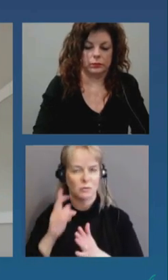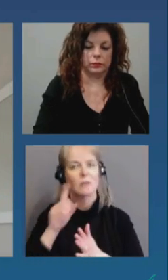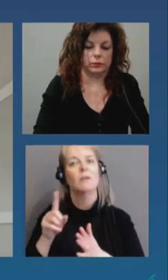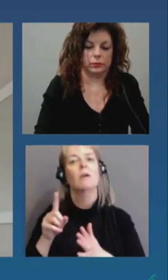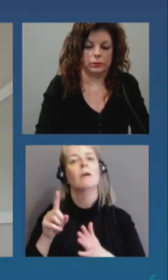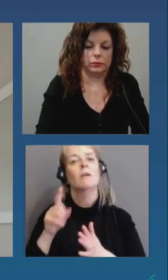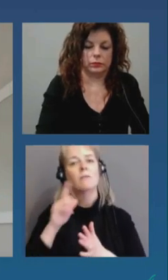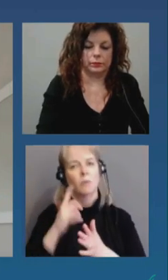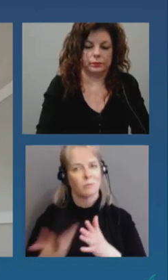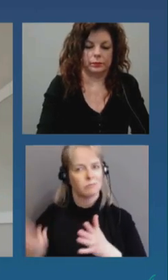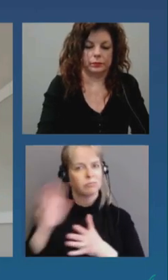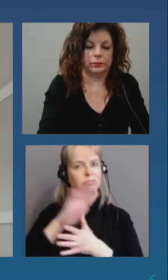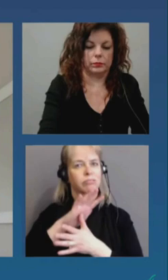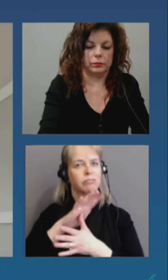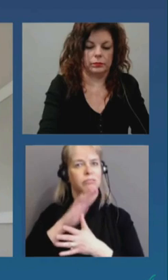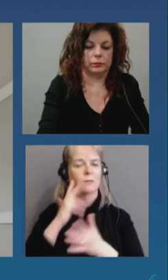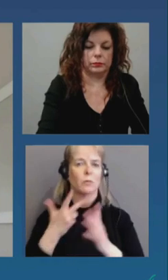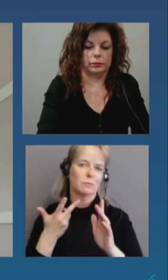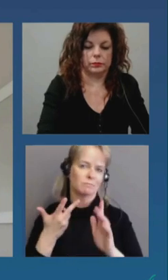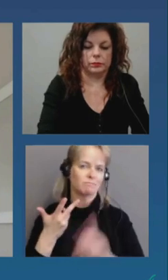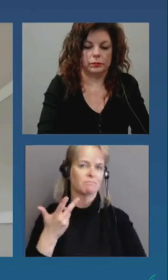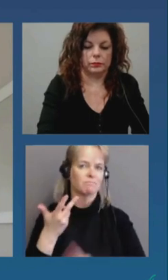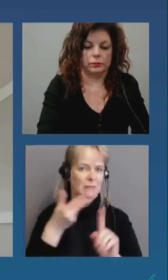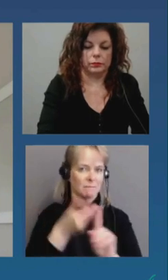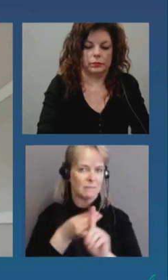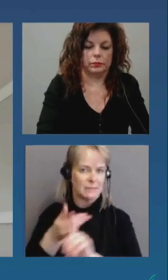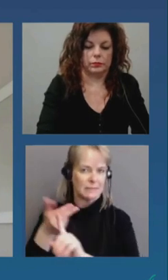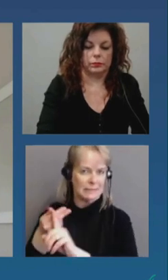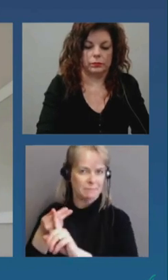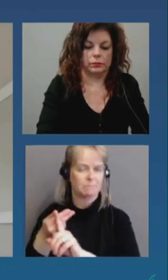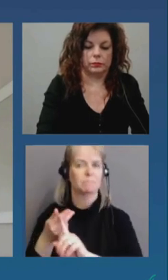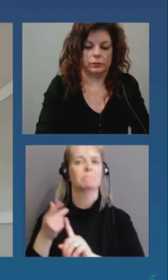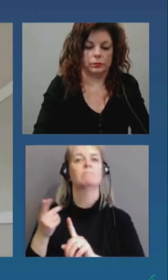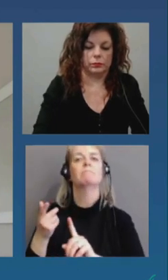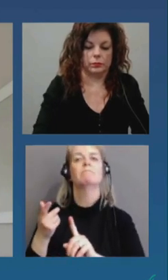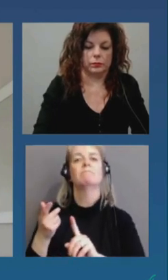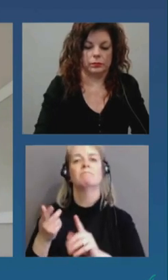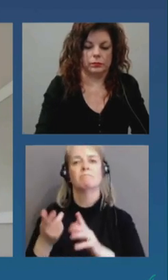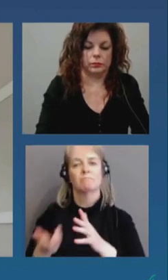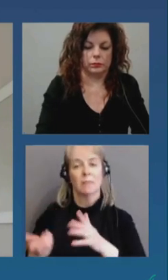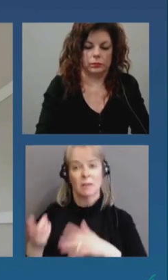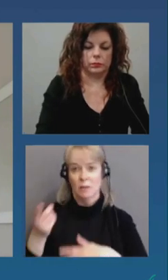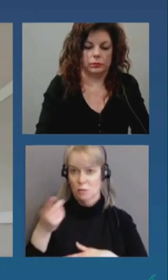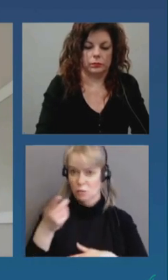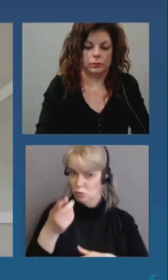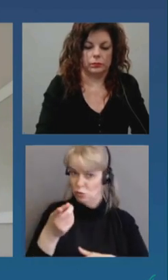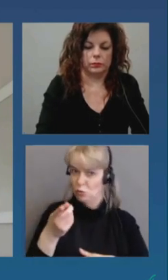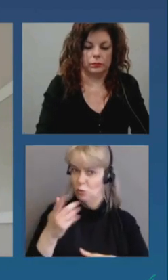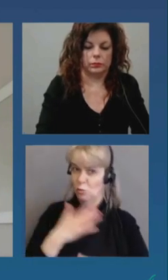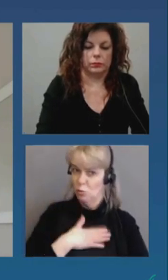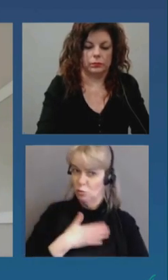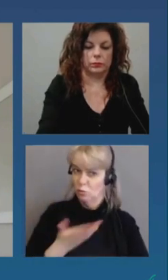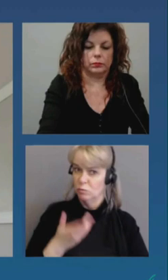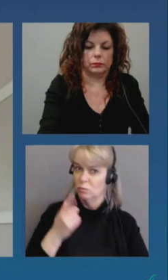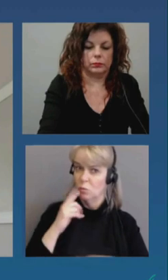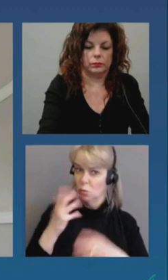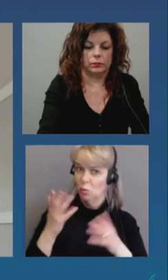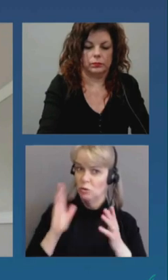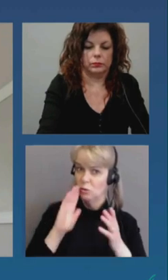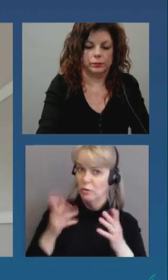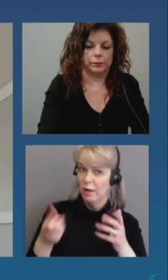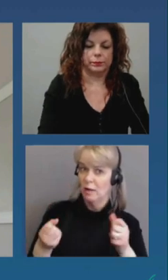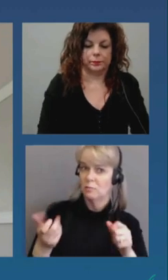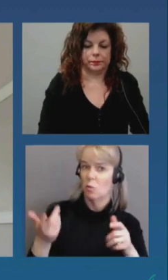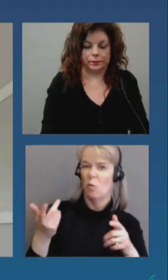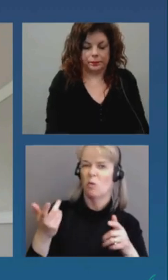something that you would do have the power to do or would otherwise look to influence the province to